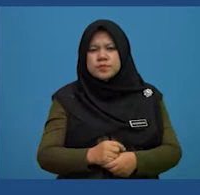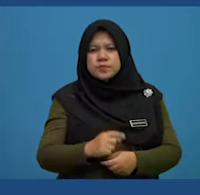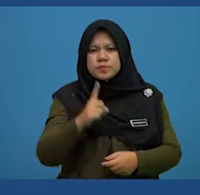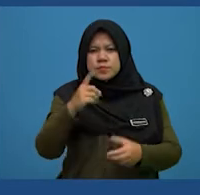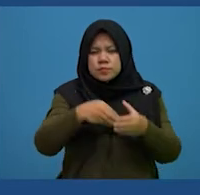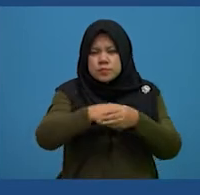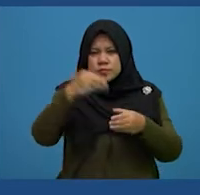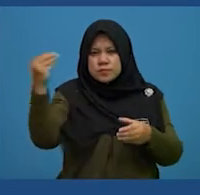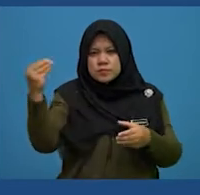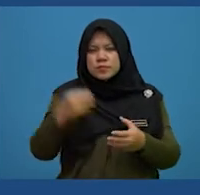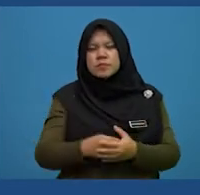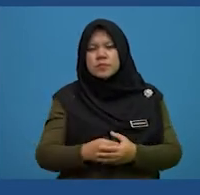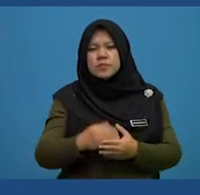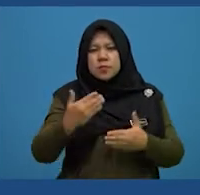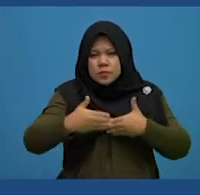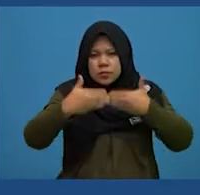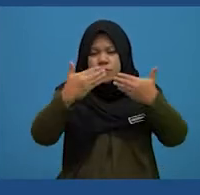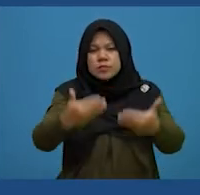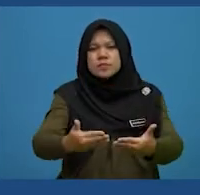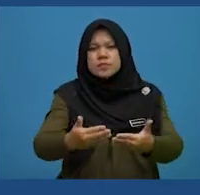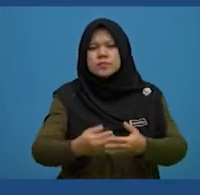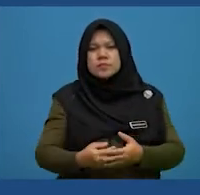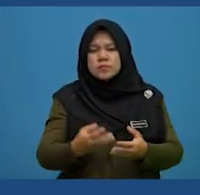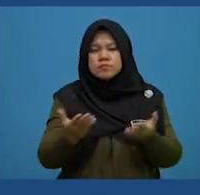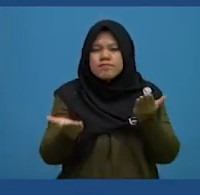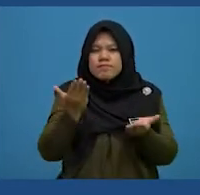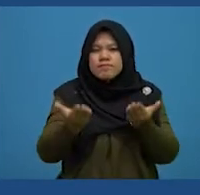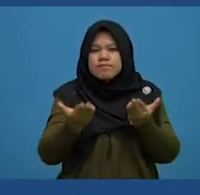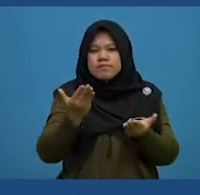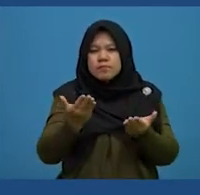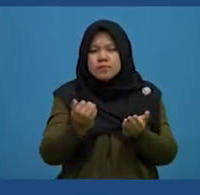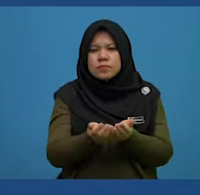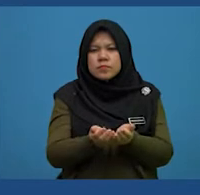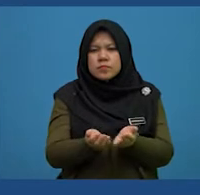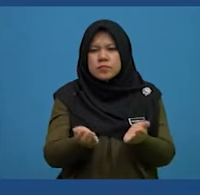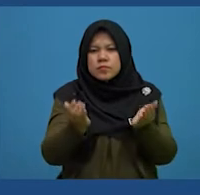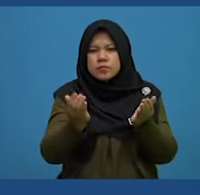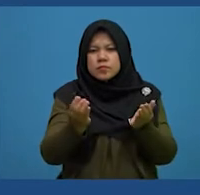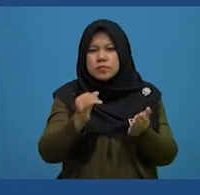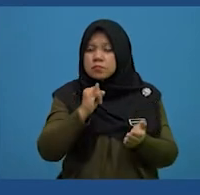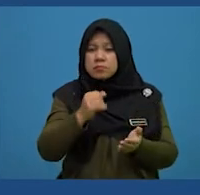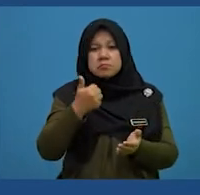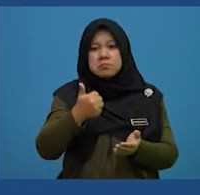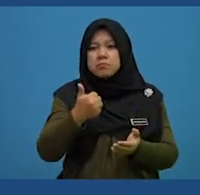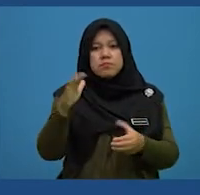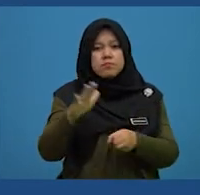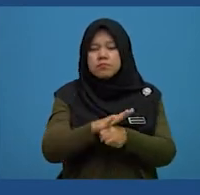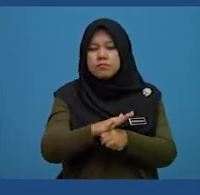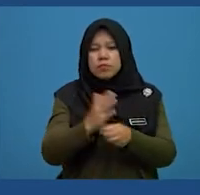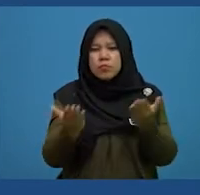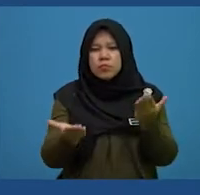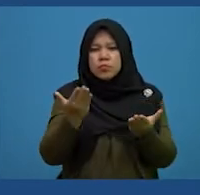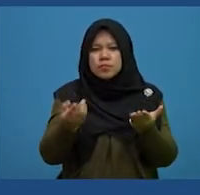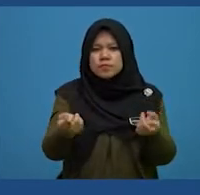Once they have outgrown it, she will move on. Though perhaps, if the nest is good enough,